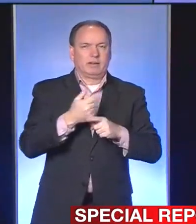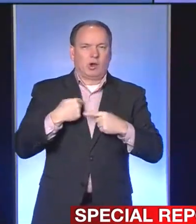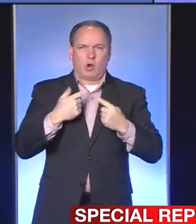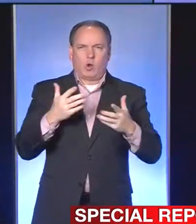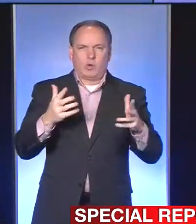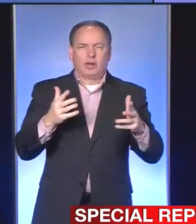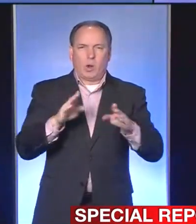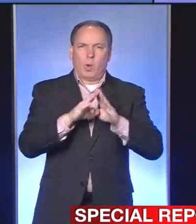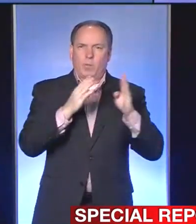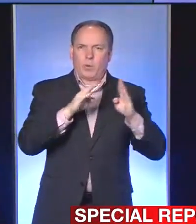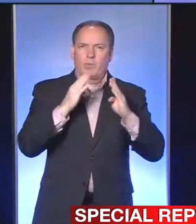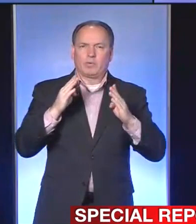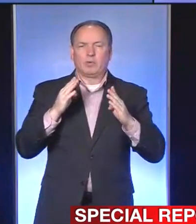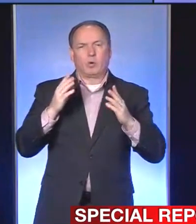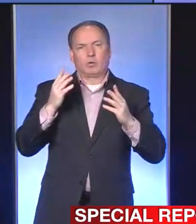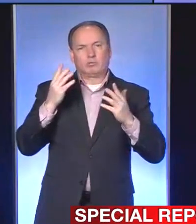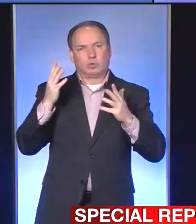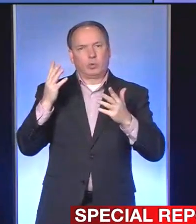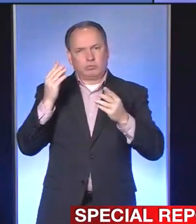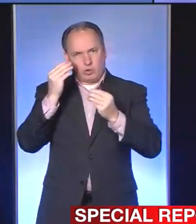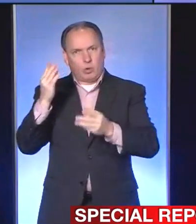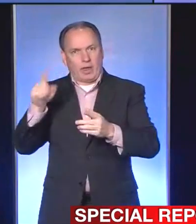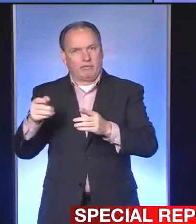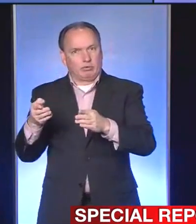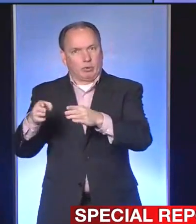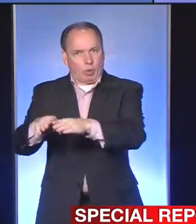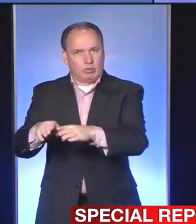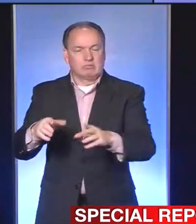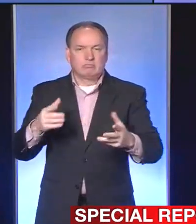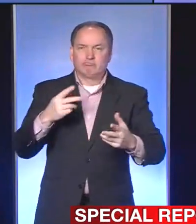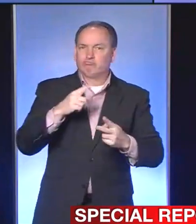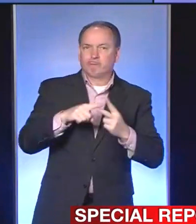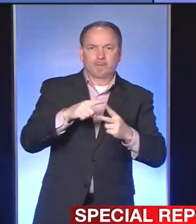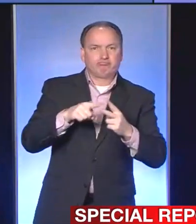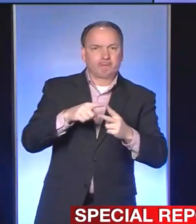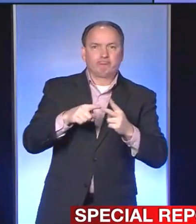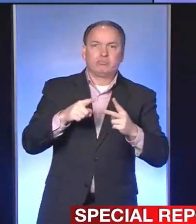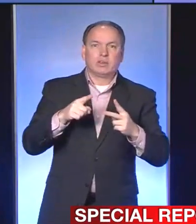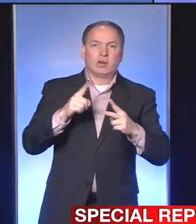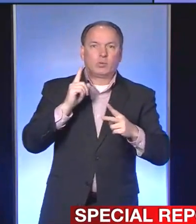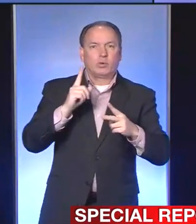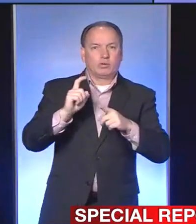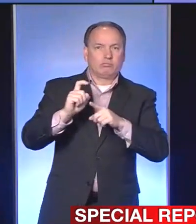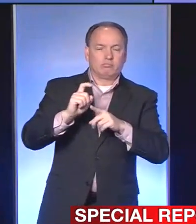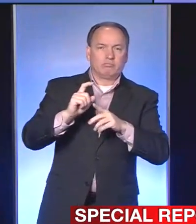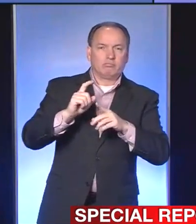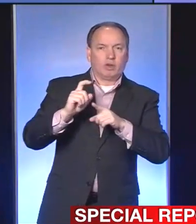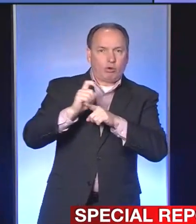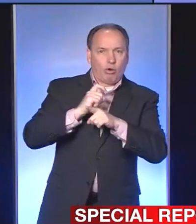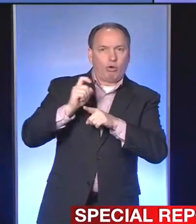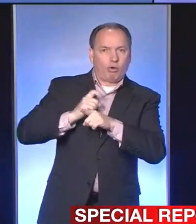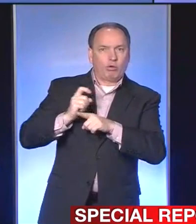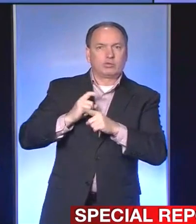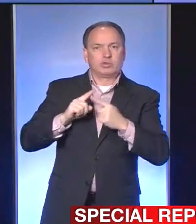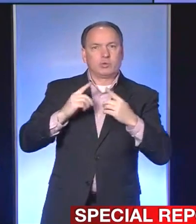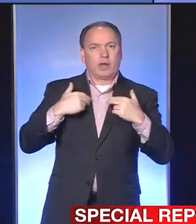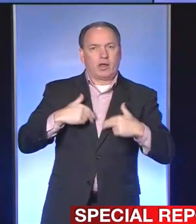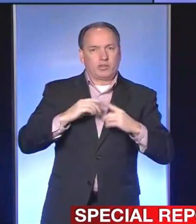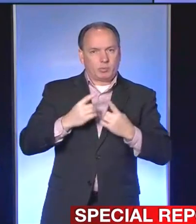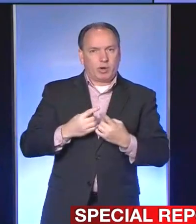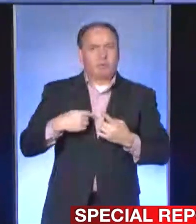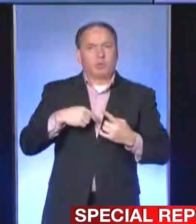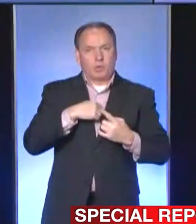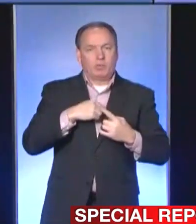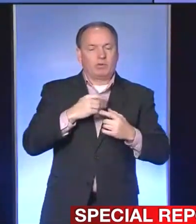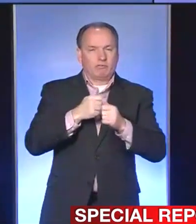already been told to shut down or have been allowed to stay open. and we would get calls into the health department and then we would